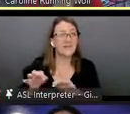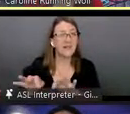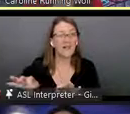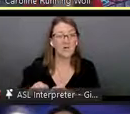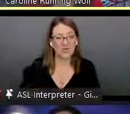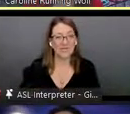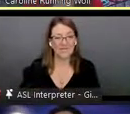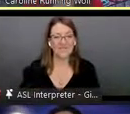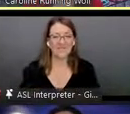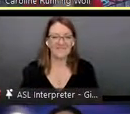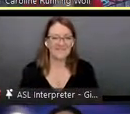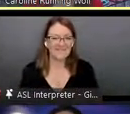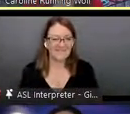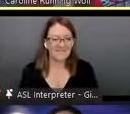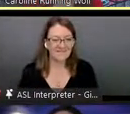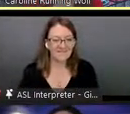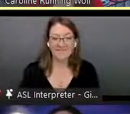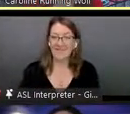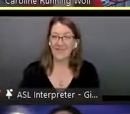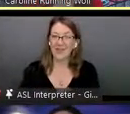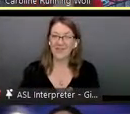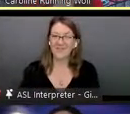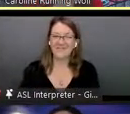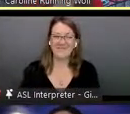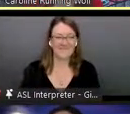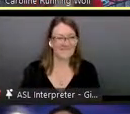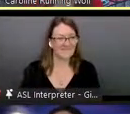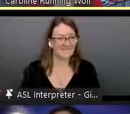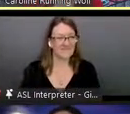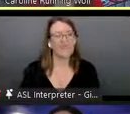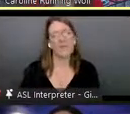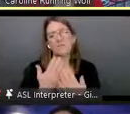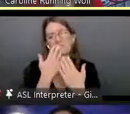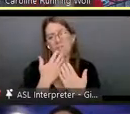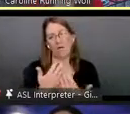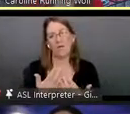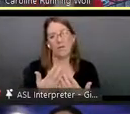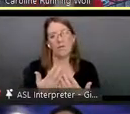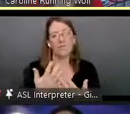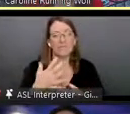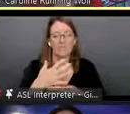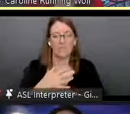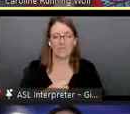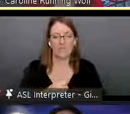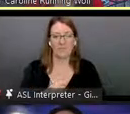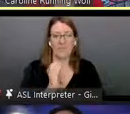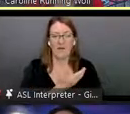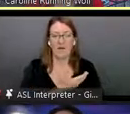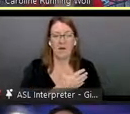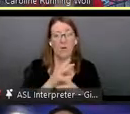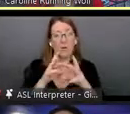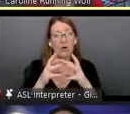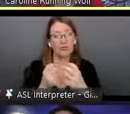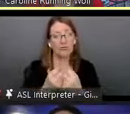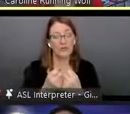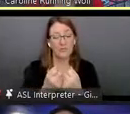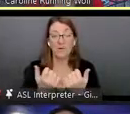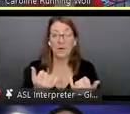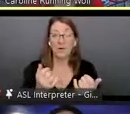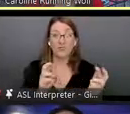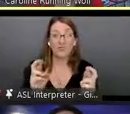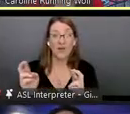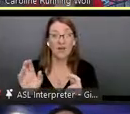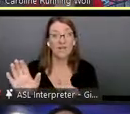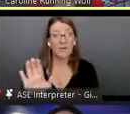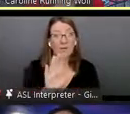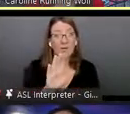so there you go this is our workshop uh we are now ready for the q